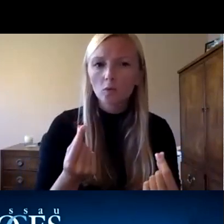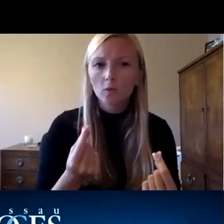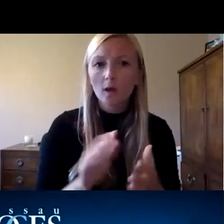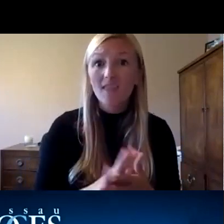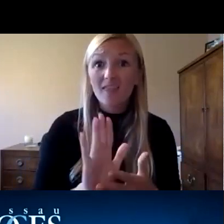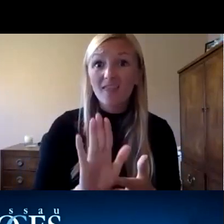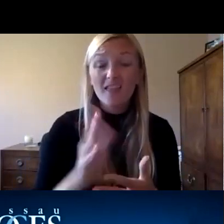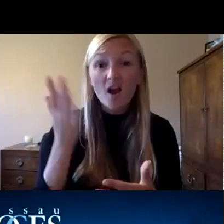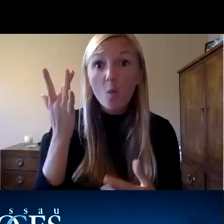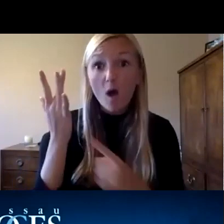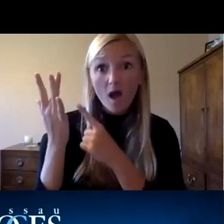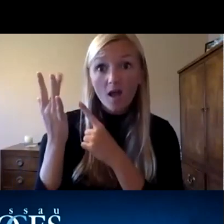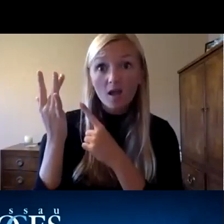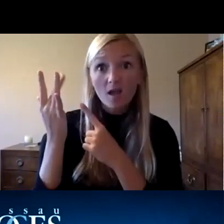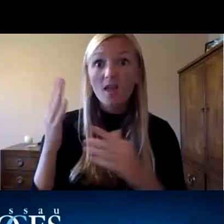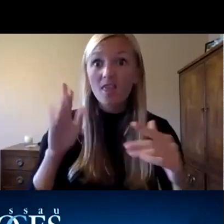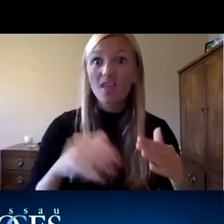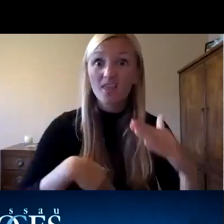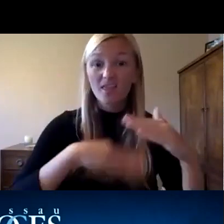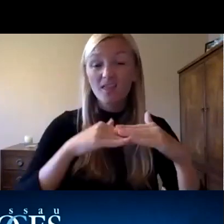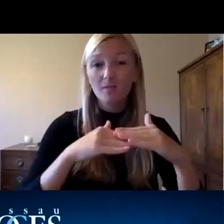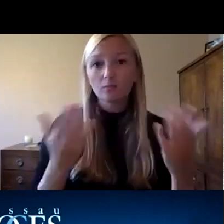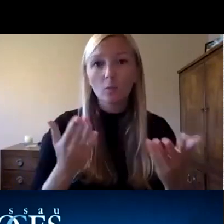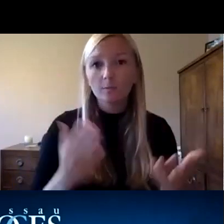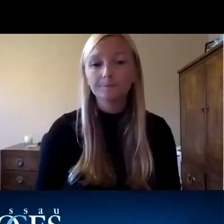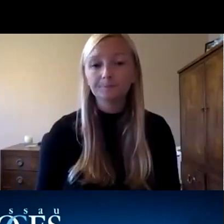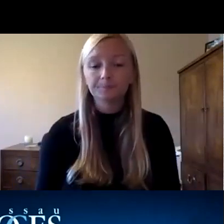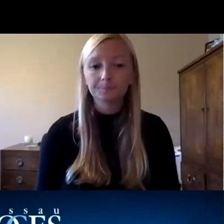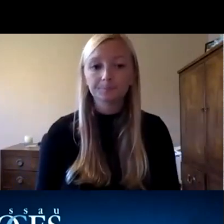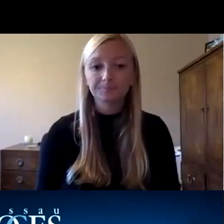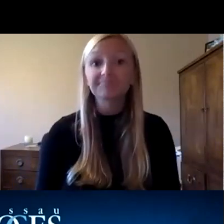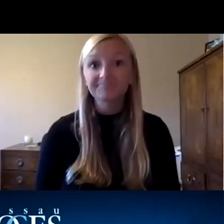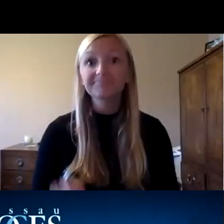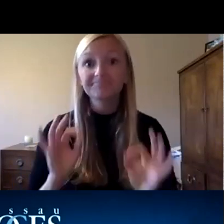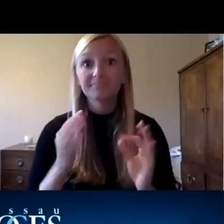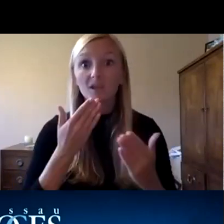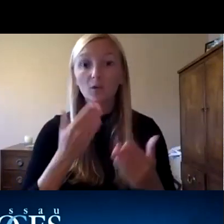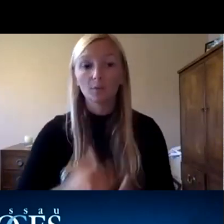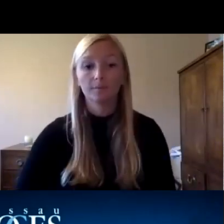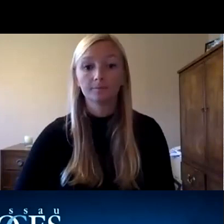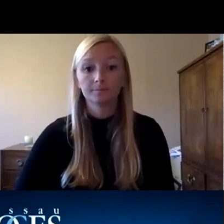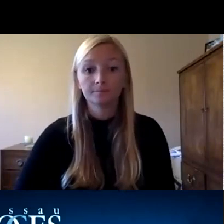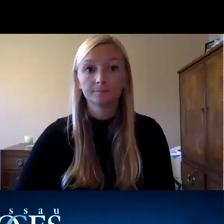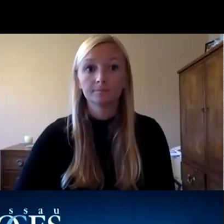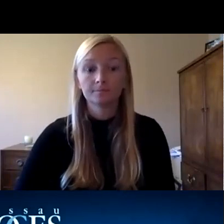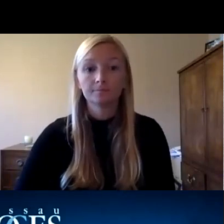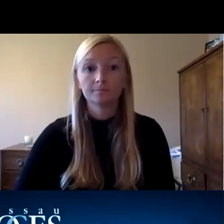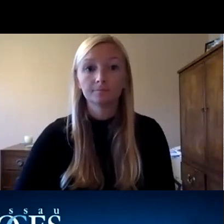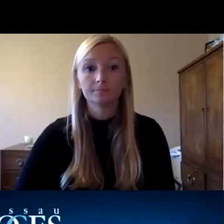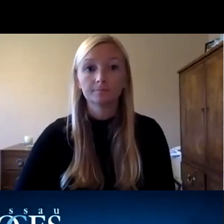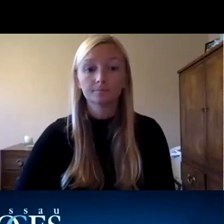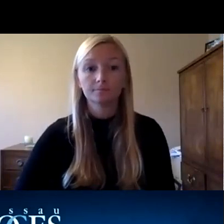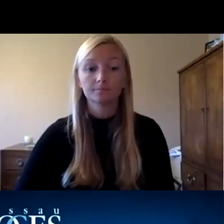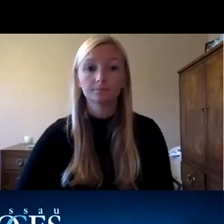is their why and what do they have the capacity to be able to do thank you uh maury saunders